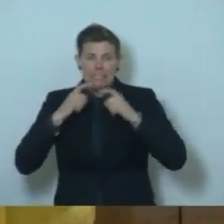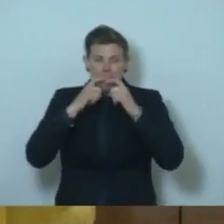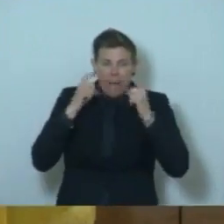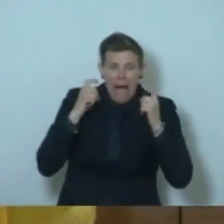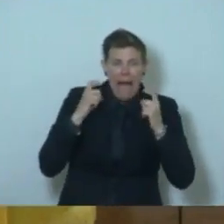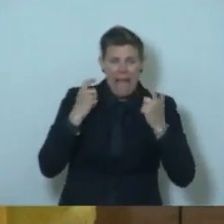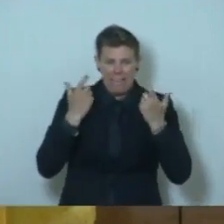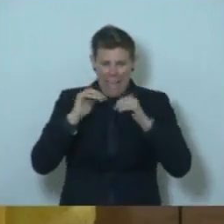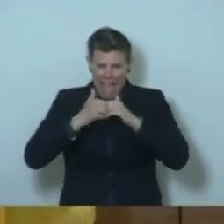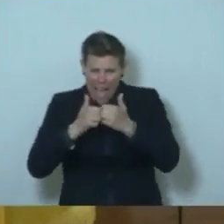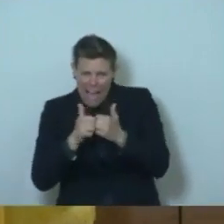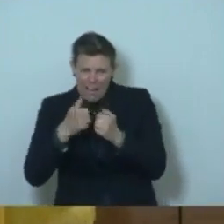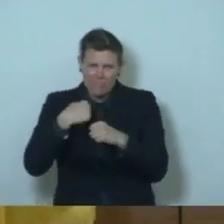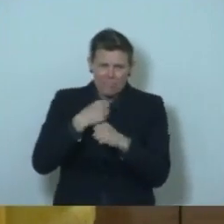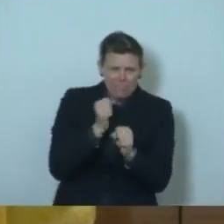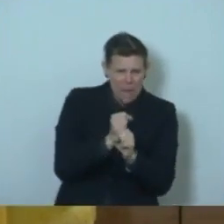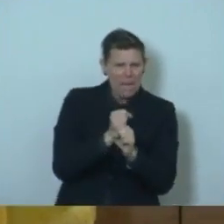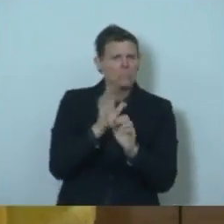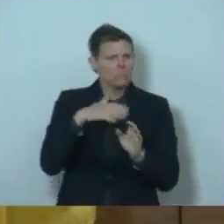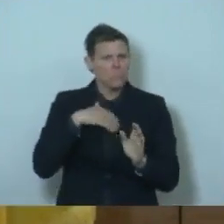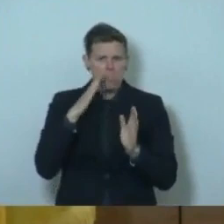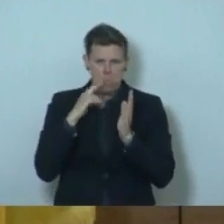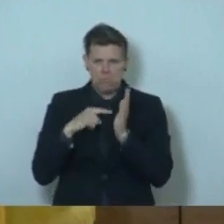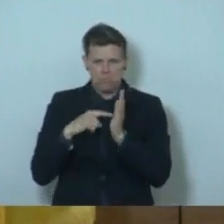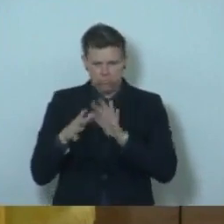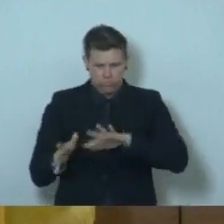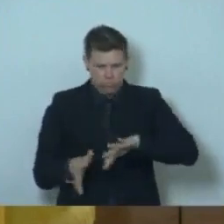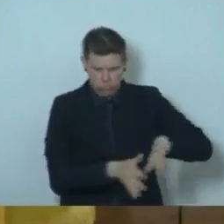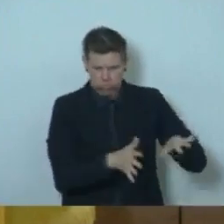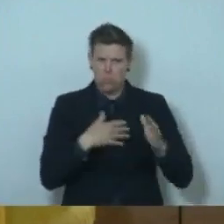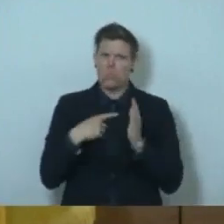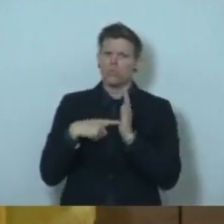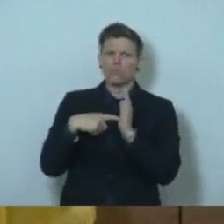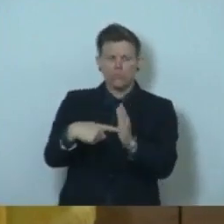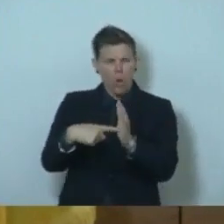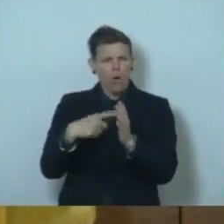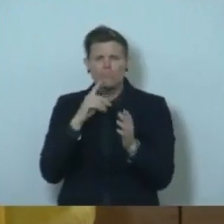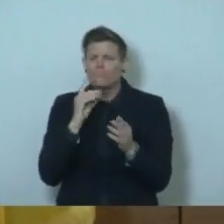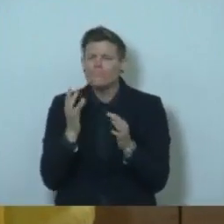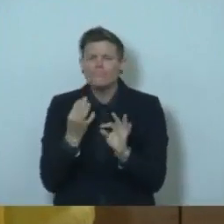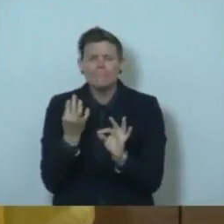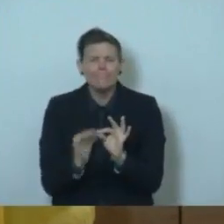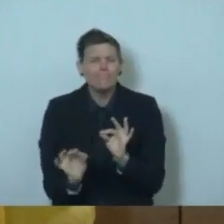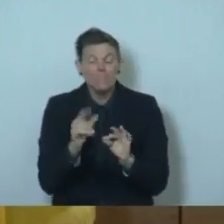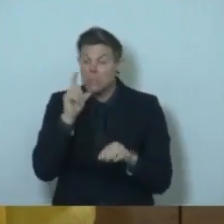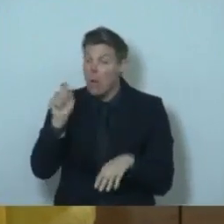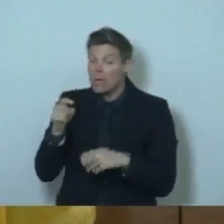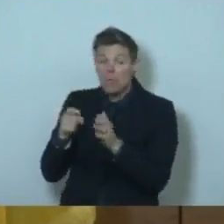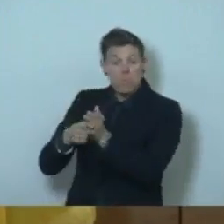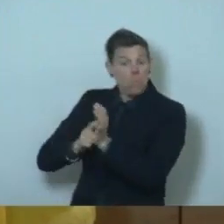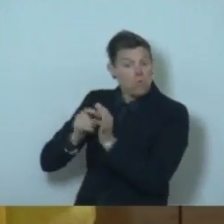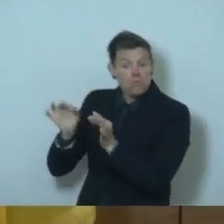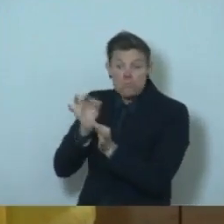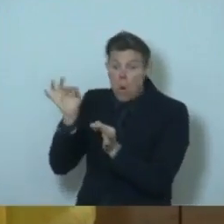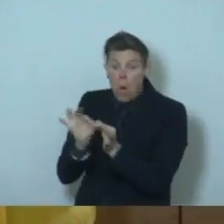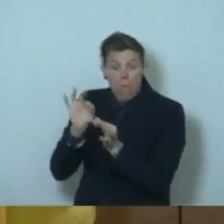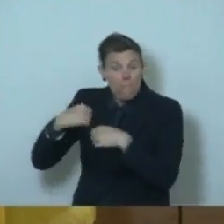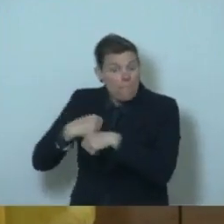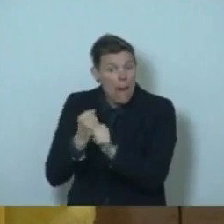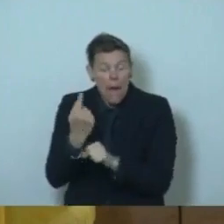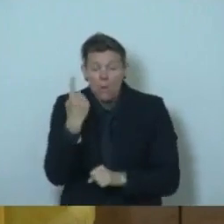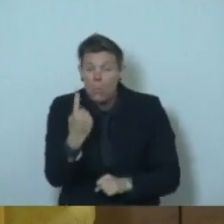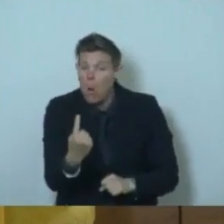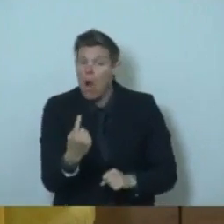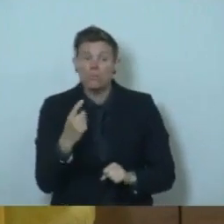show you, I'm going to move all this, that we're not requiring that it's a sewn mask and we're not requiring that you purchase a mask. We're not going to